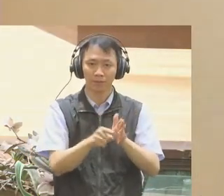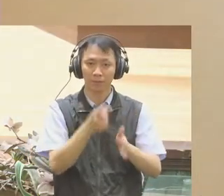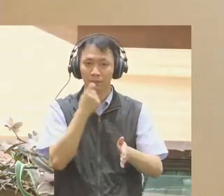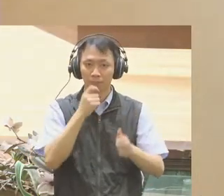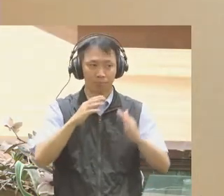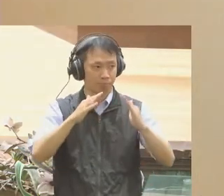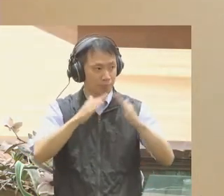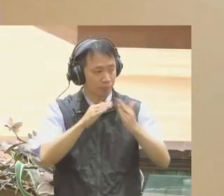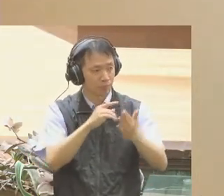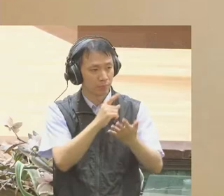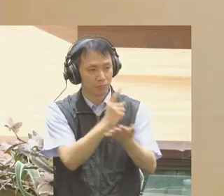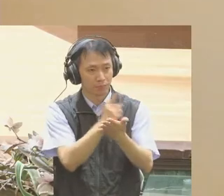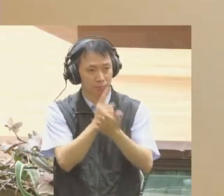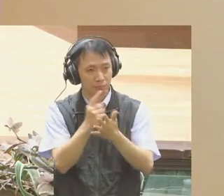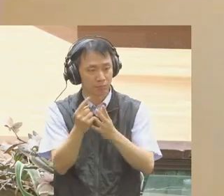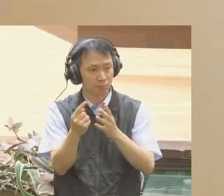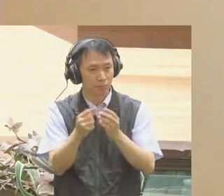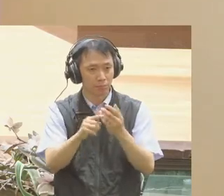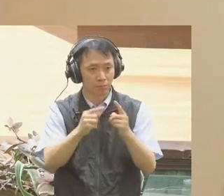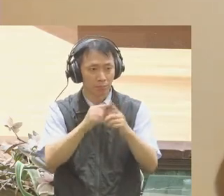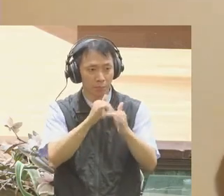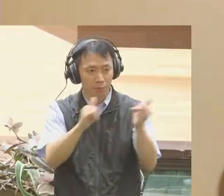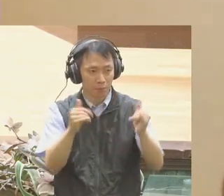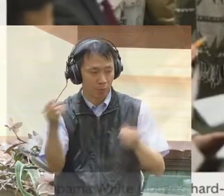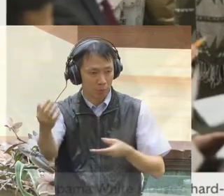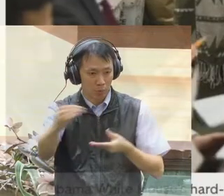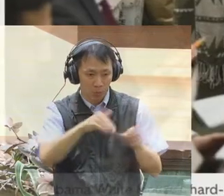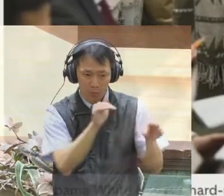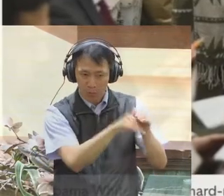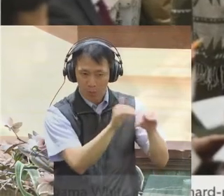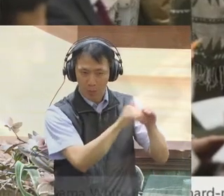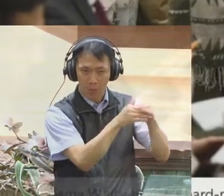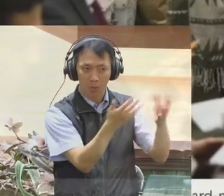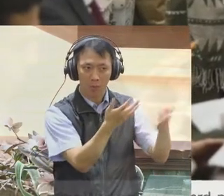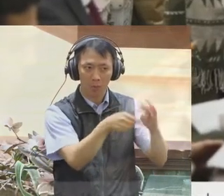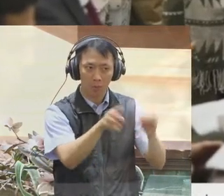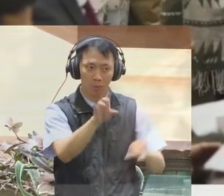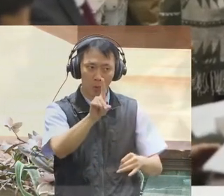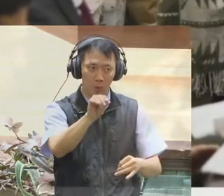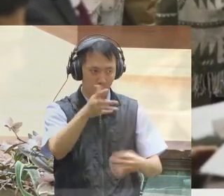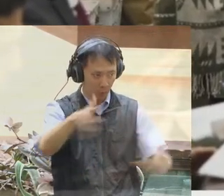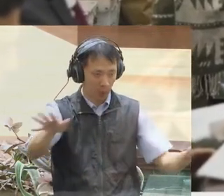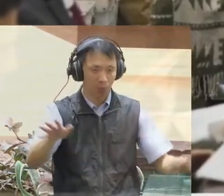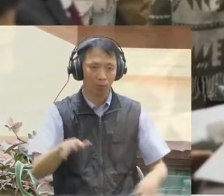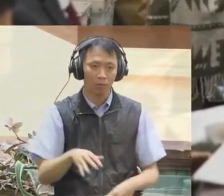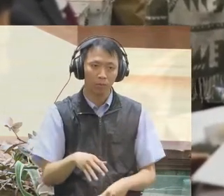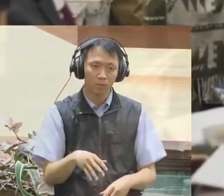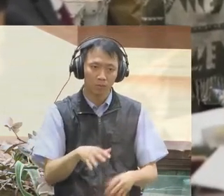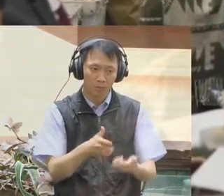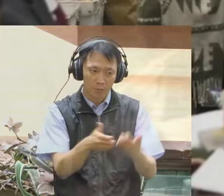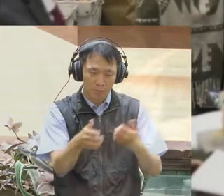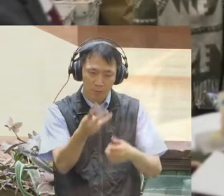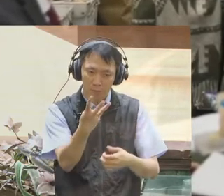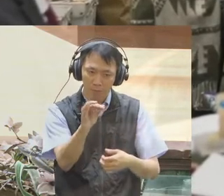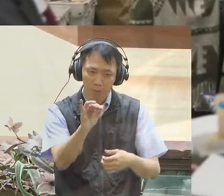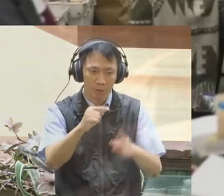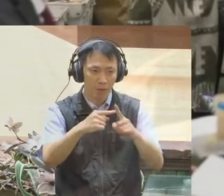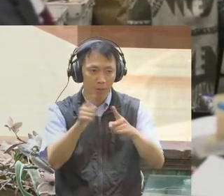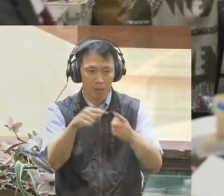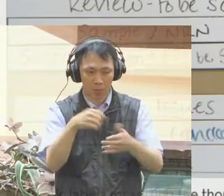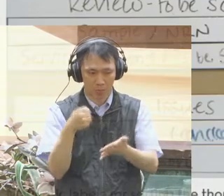,000 letters per day from ordinary people. They were read by a rotating group of 300 volunteers and a handful of dedicated staff,